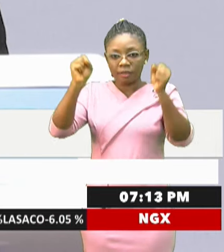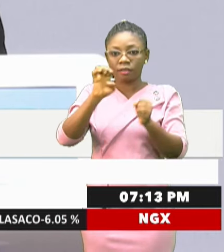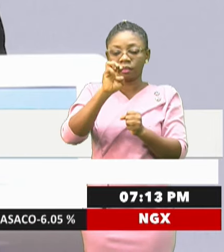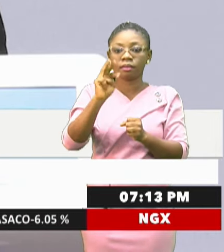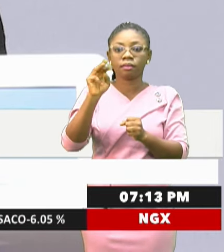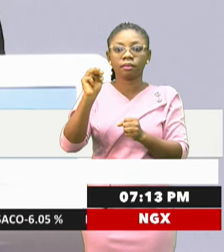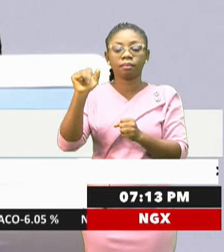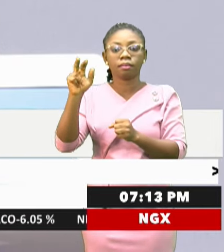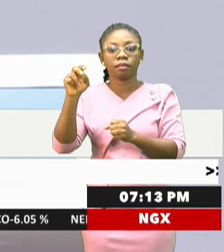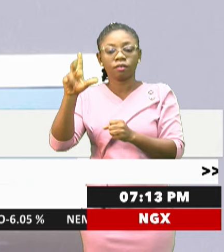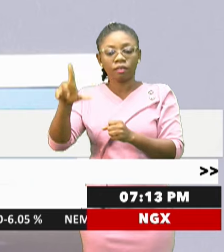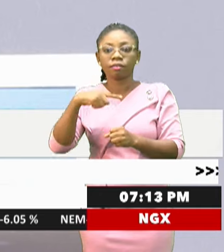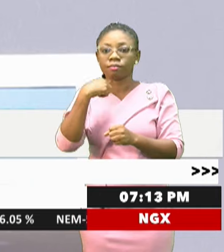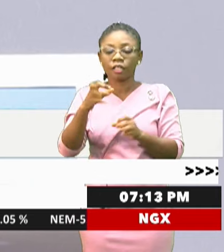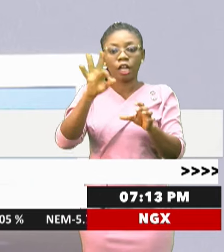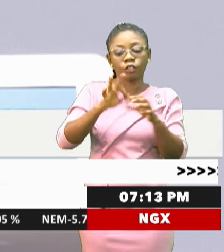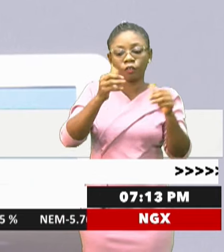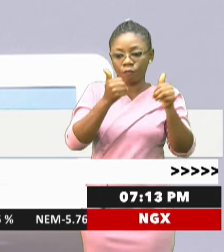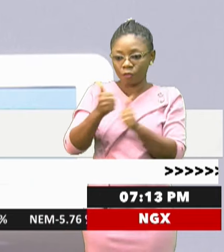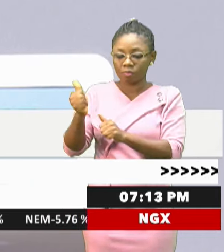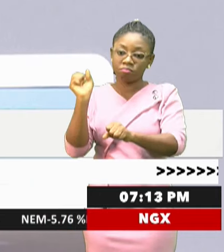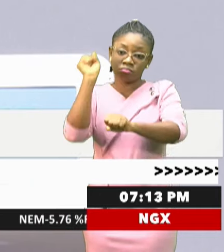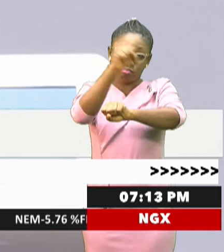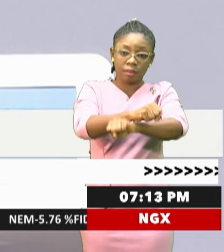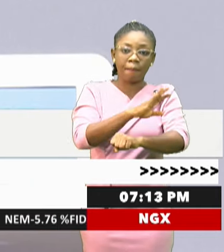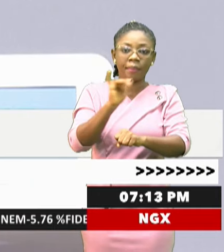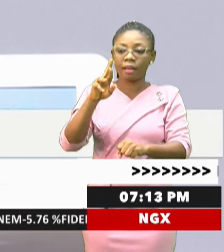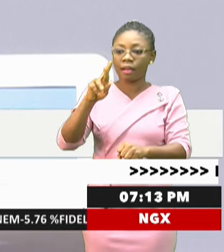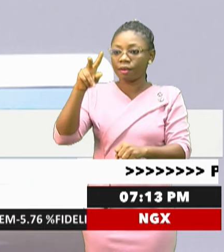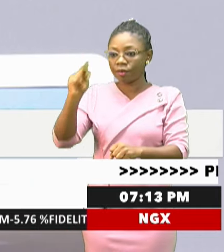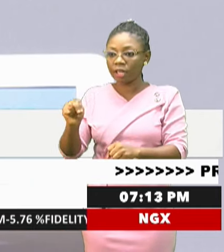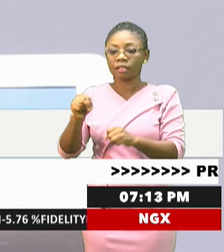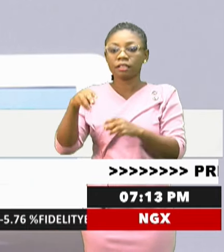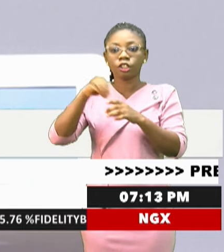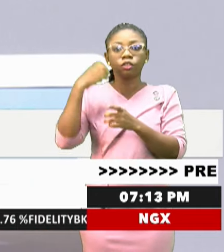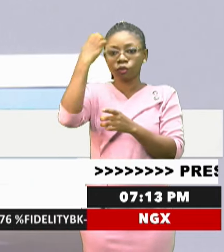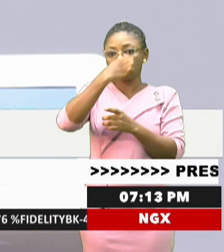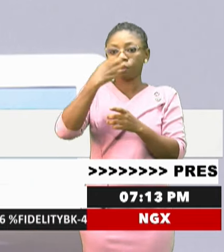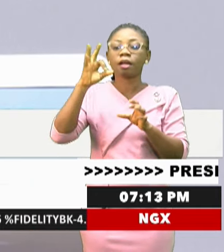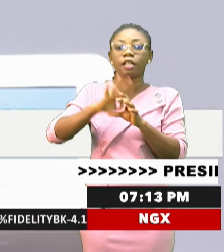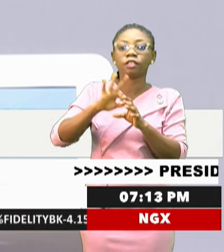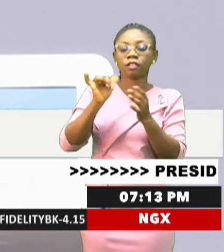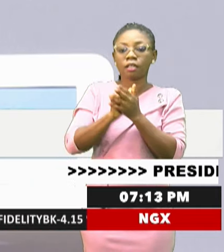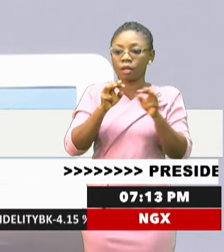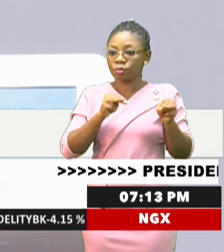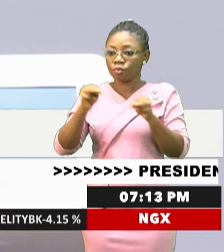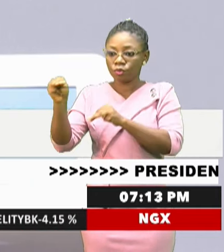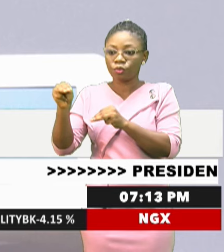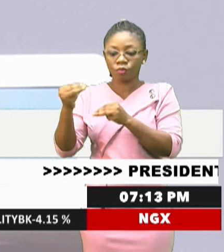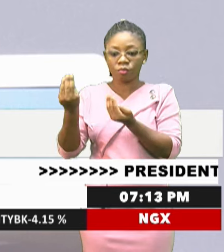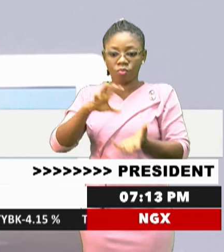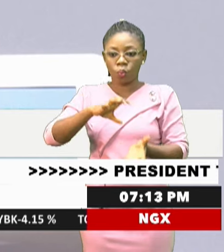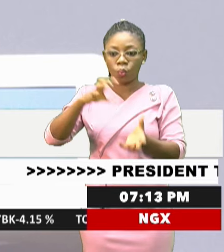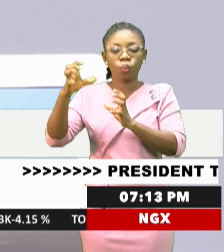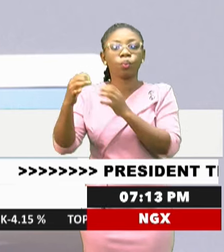parliamentary elections following his defeat by the RN in European elections. The move stunned the country and put the